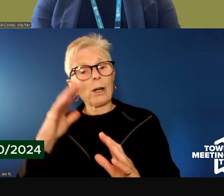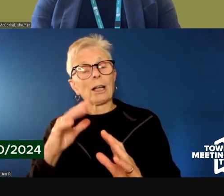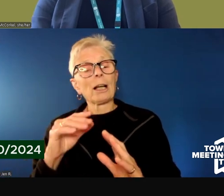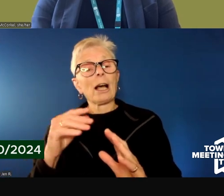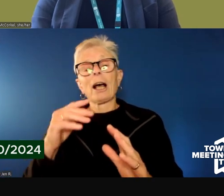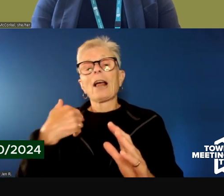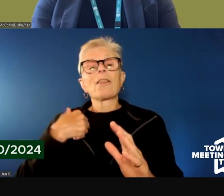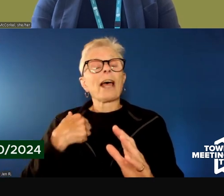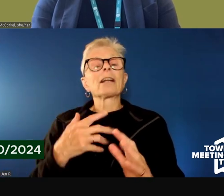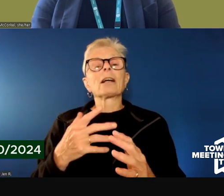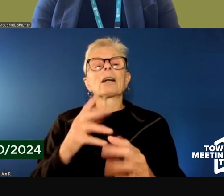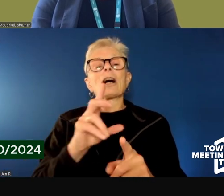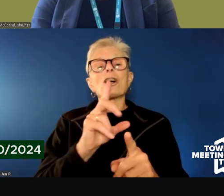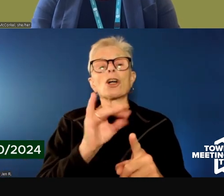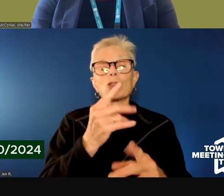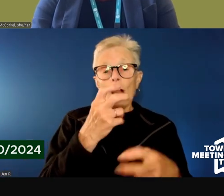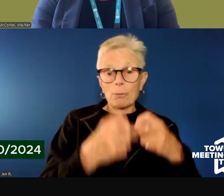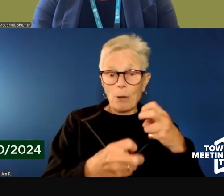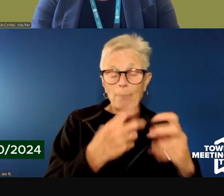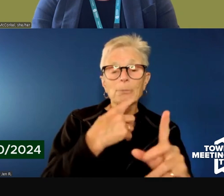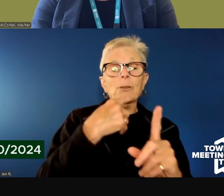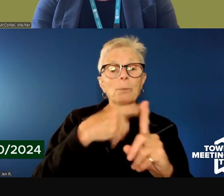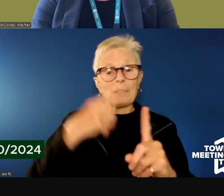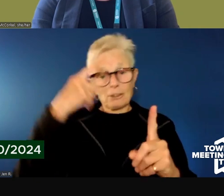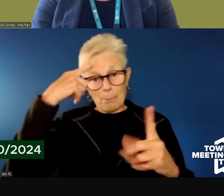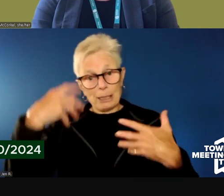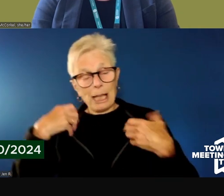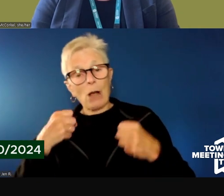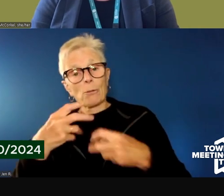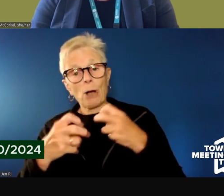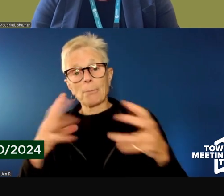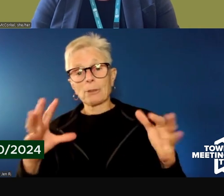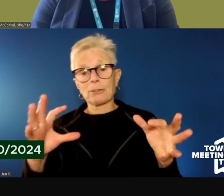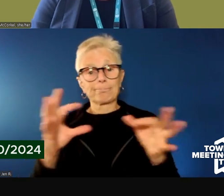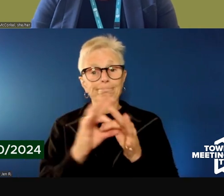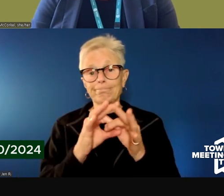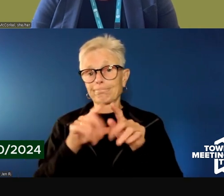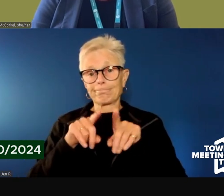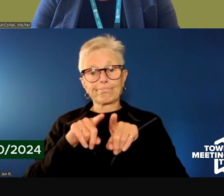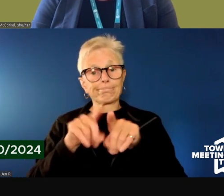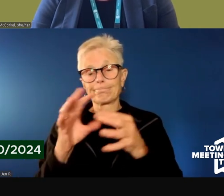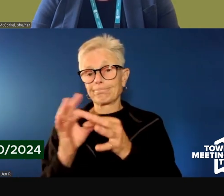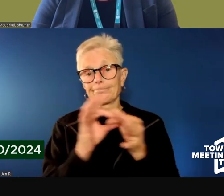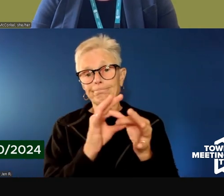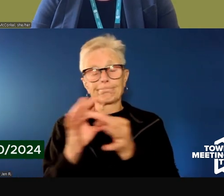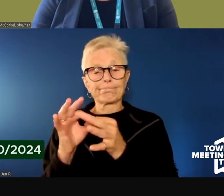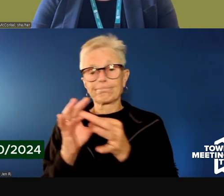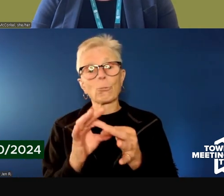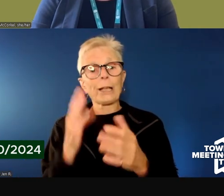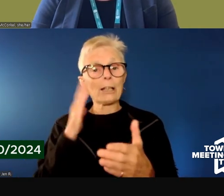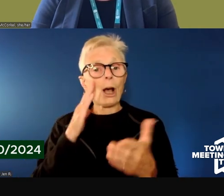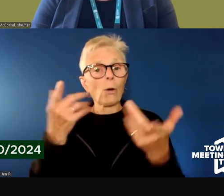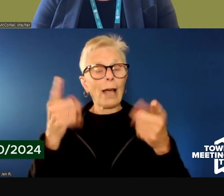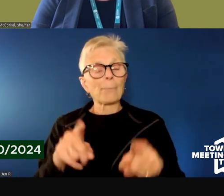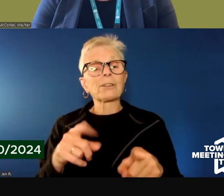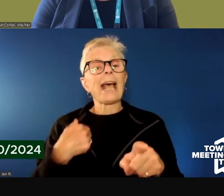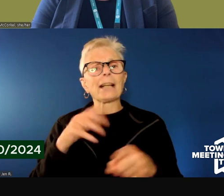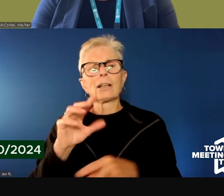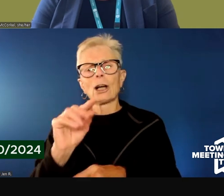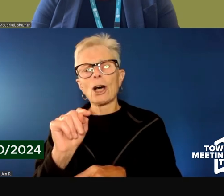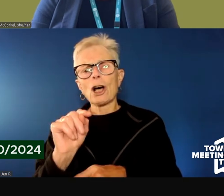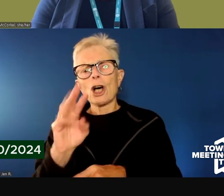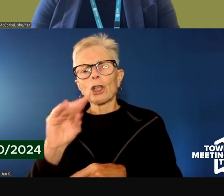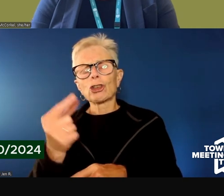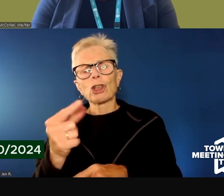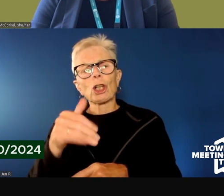-occurring substance use and mental health problems. And we recognize the amazing work that the turning point center